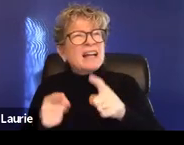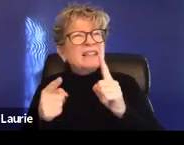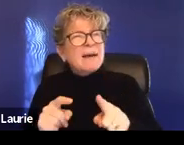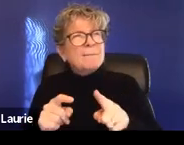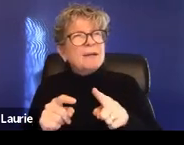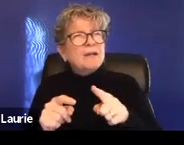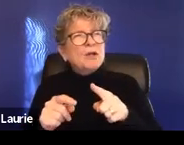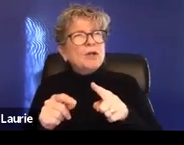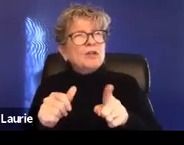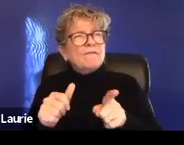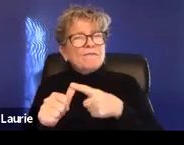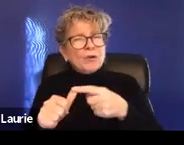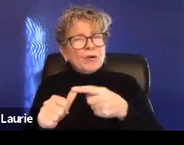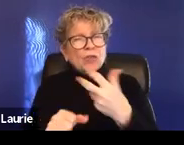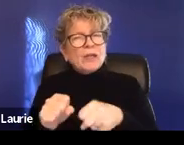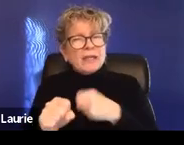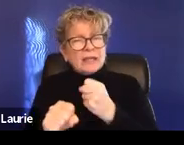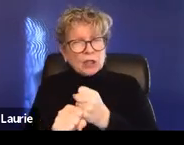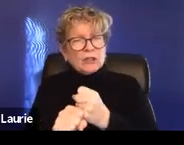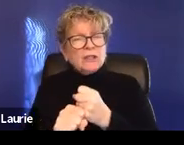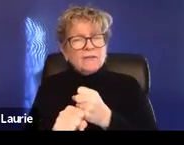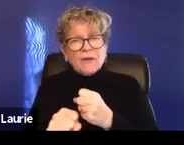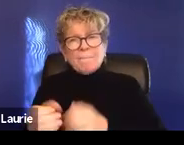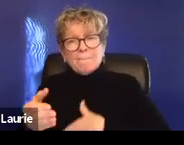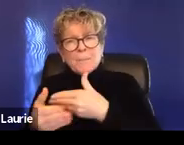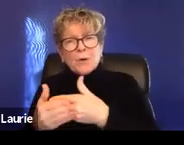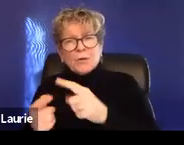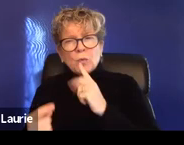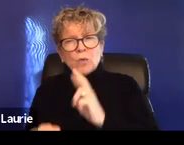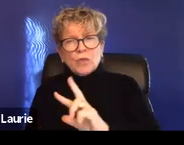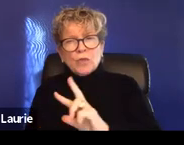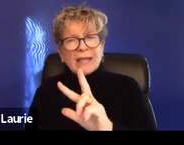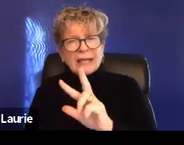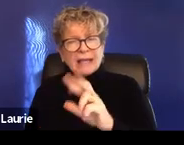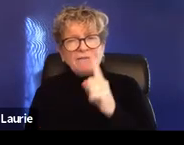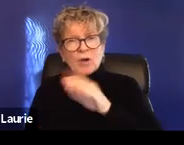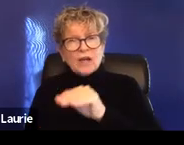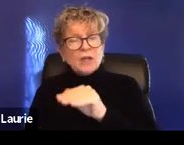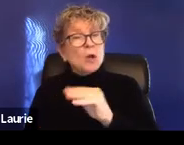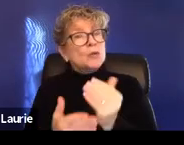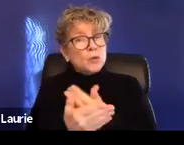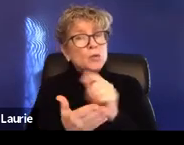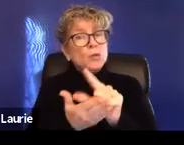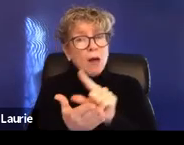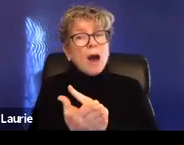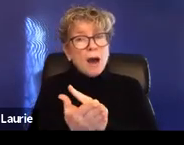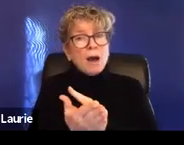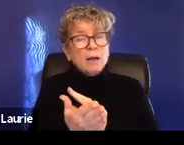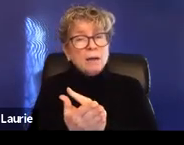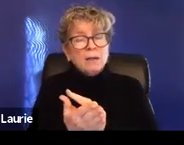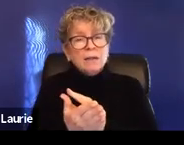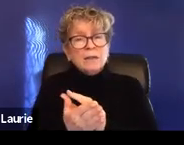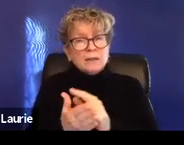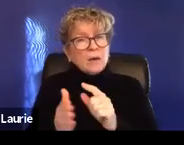years of the child being born. Um, so this is a very new law to be paying attention to. Courts have